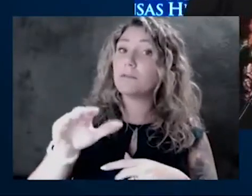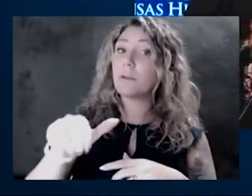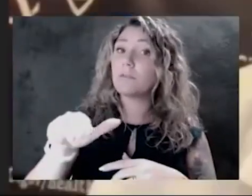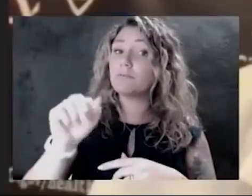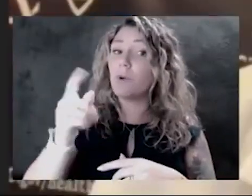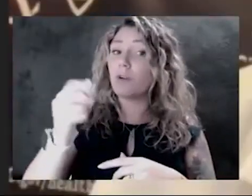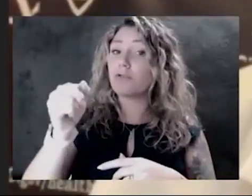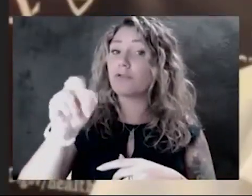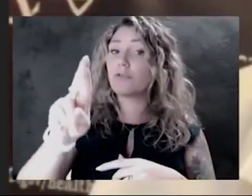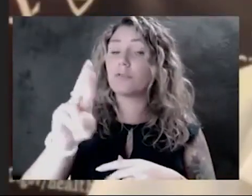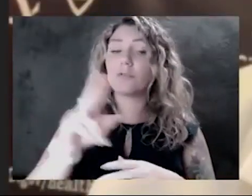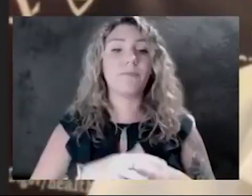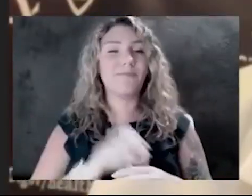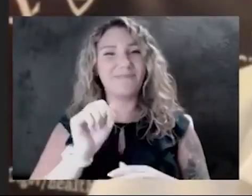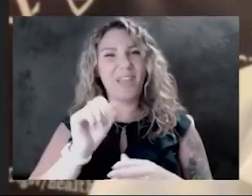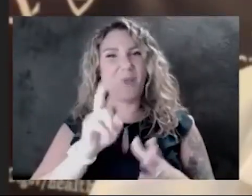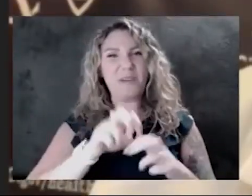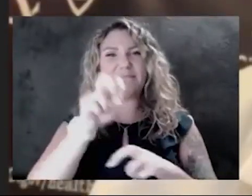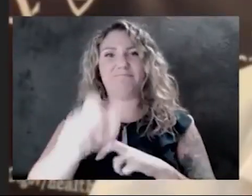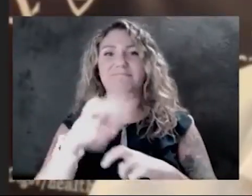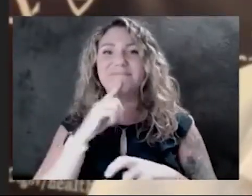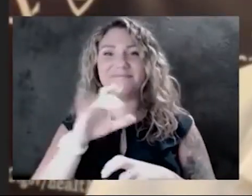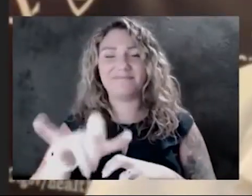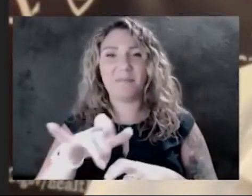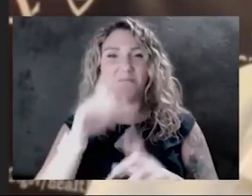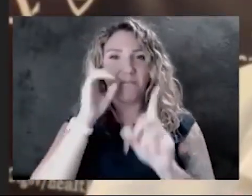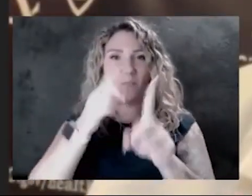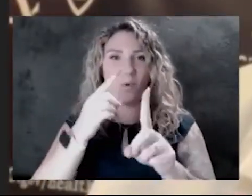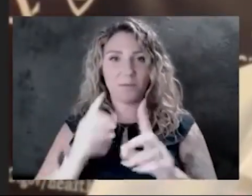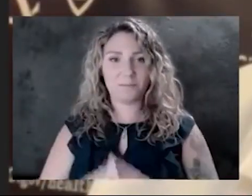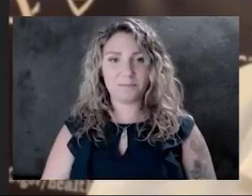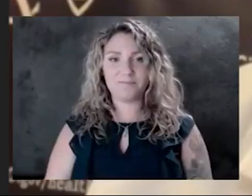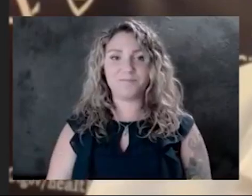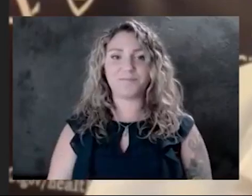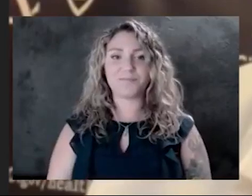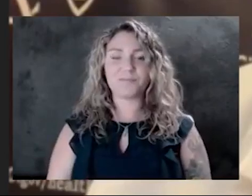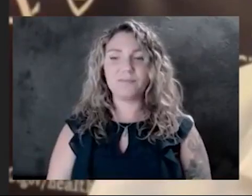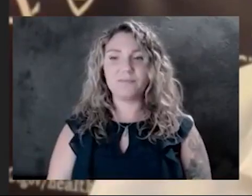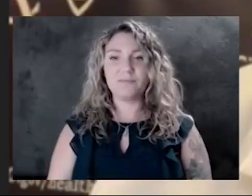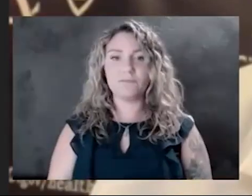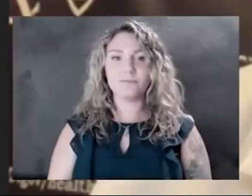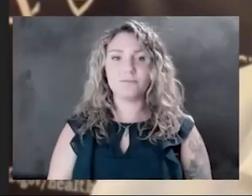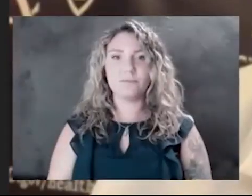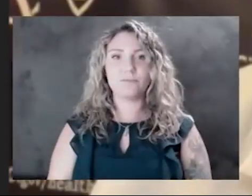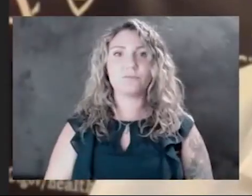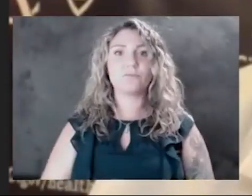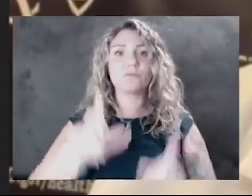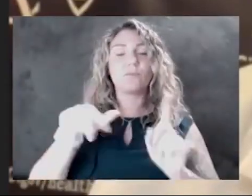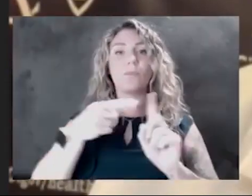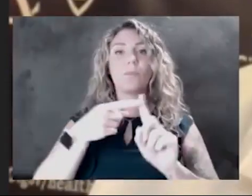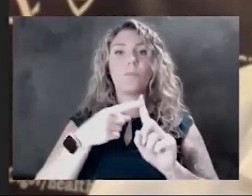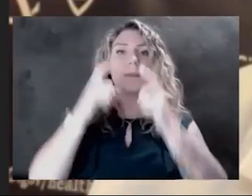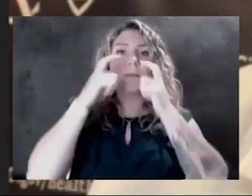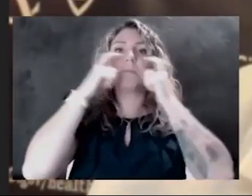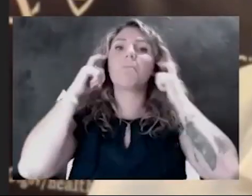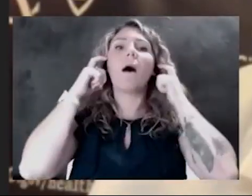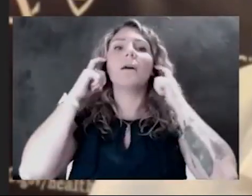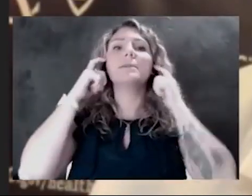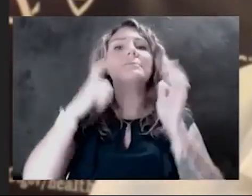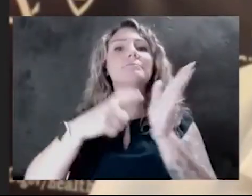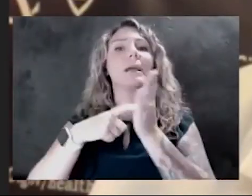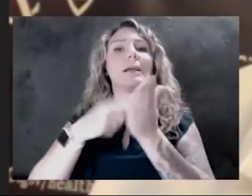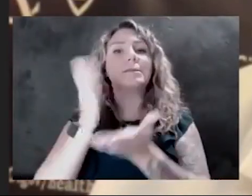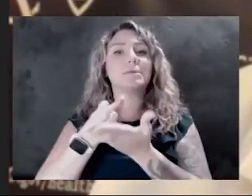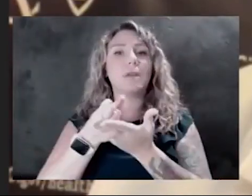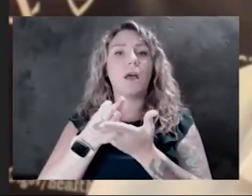Yeah, if I can jump in on this, because, you know, when we dropped the mass protocols that were then